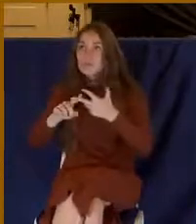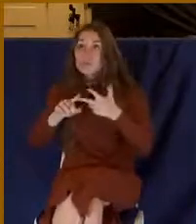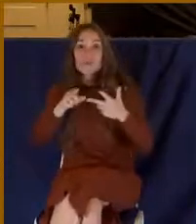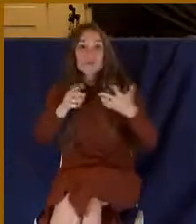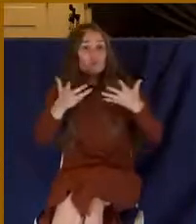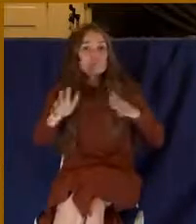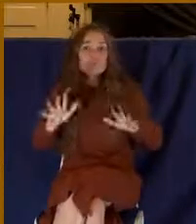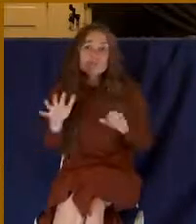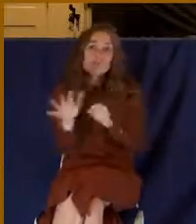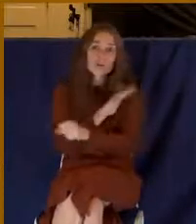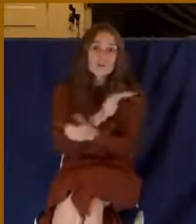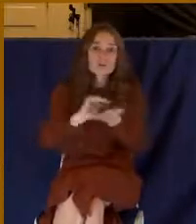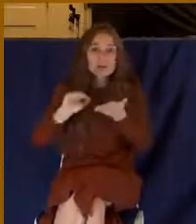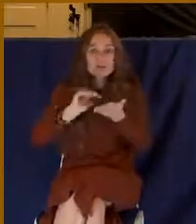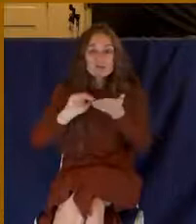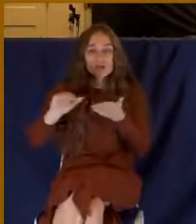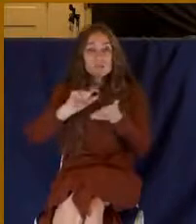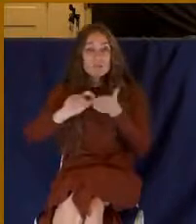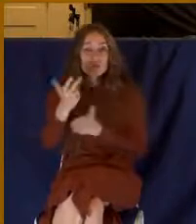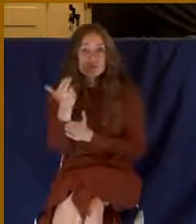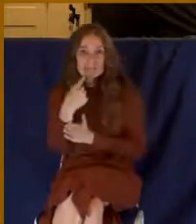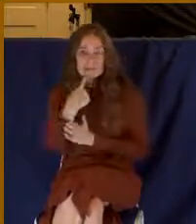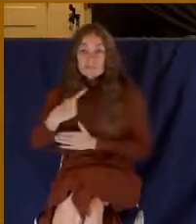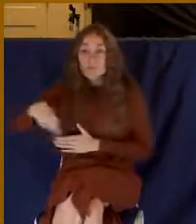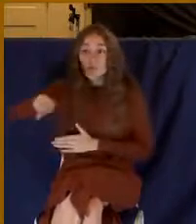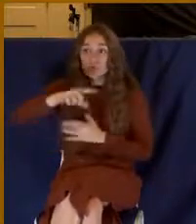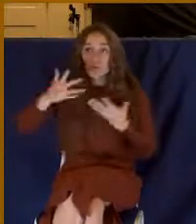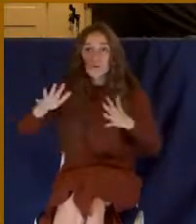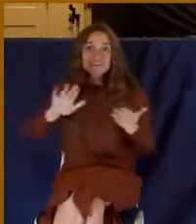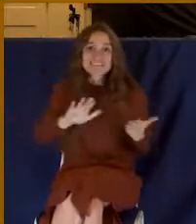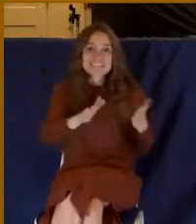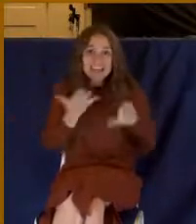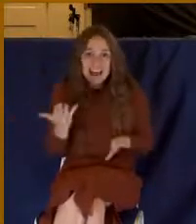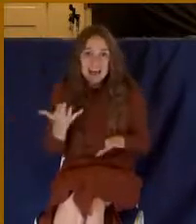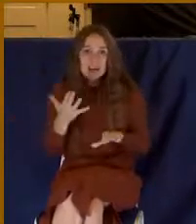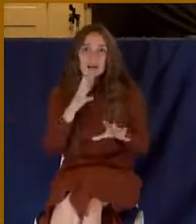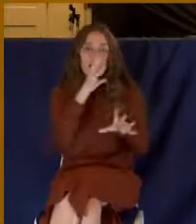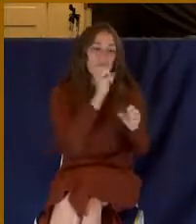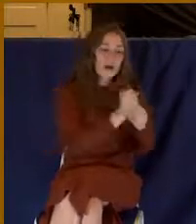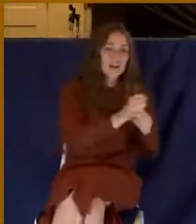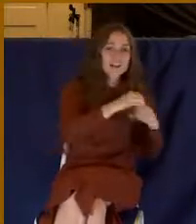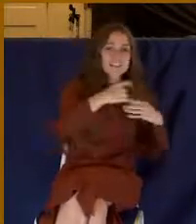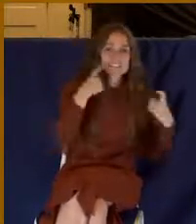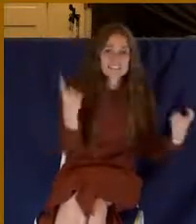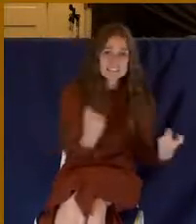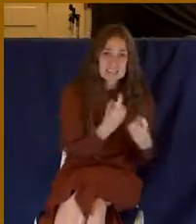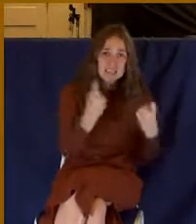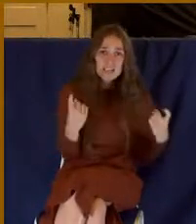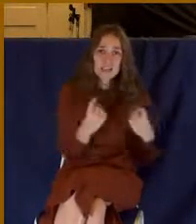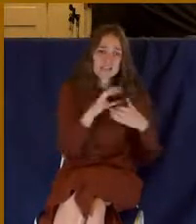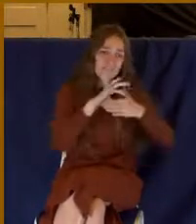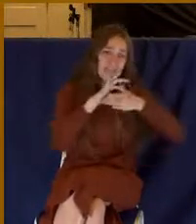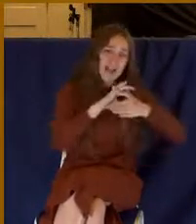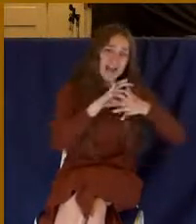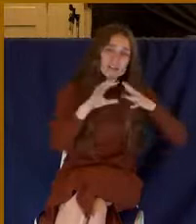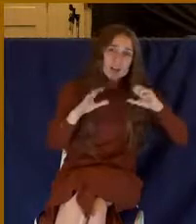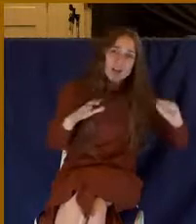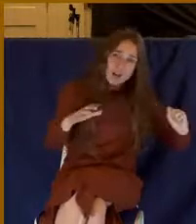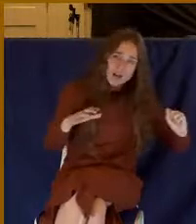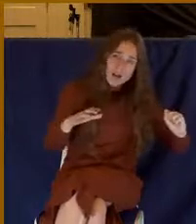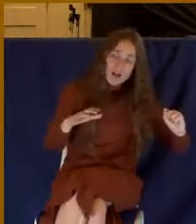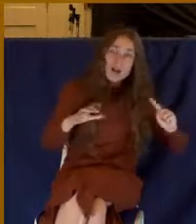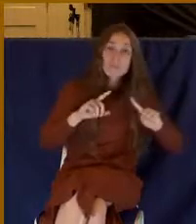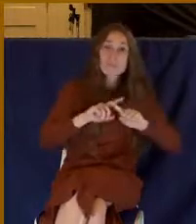13. And you being dead in your sins and the uncircumcision of your flesh, hath he quickened together with him,